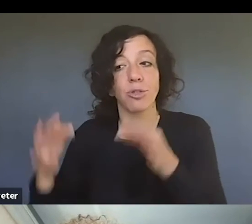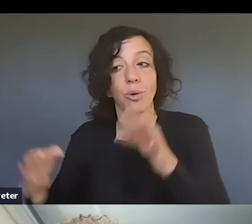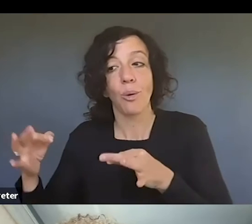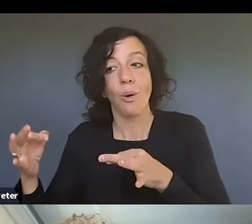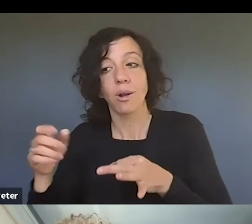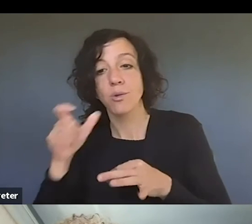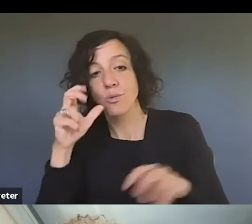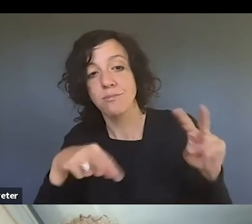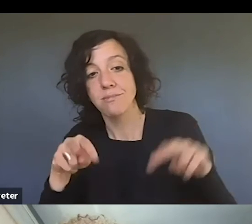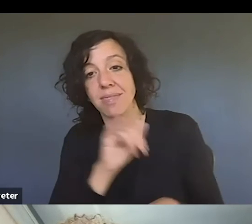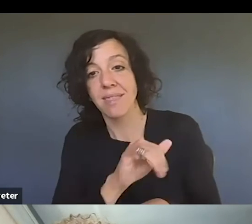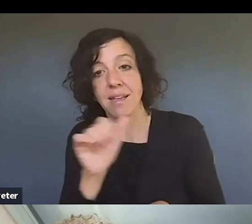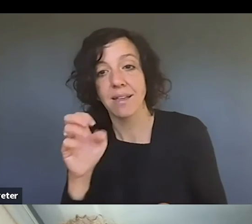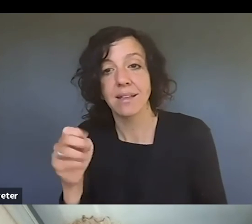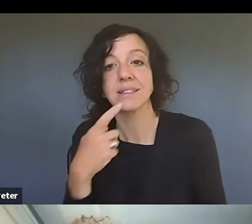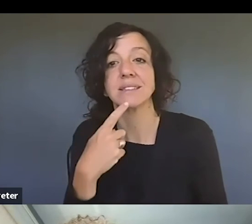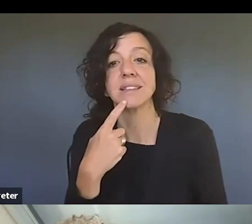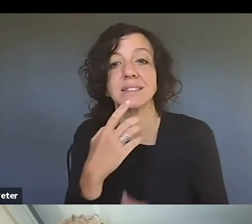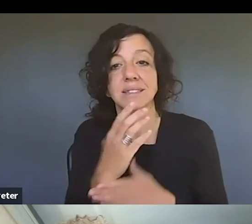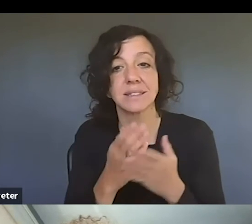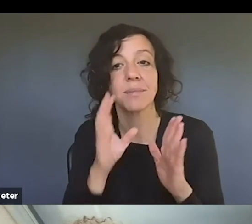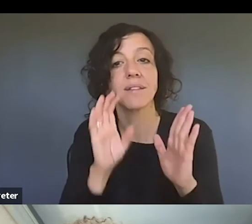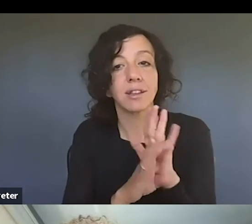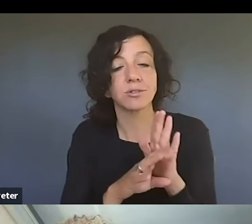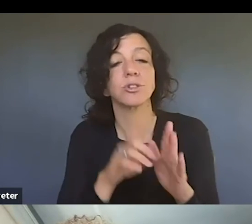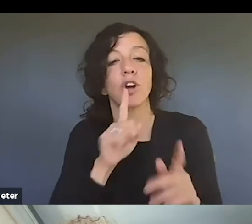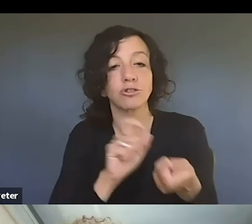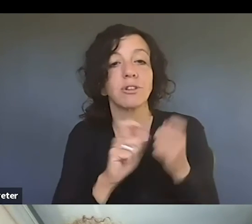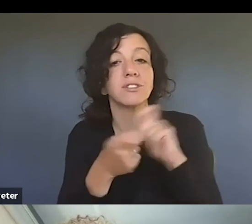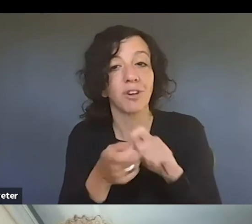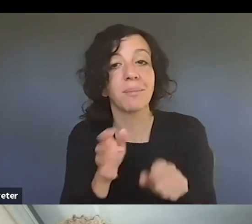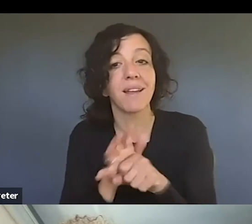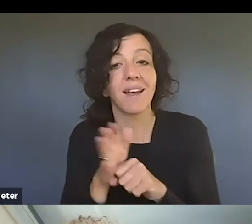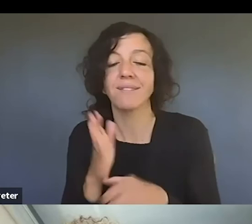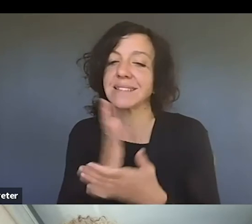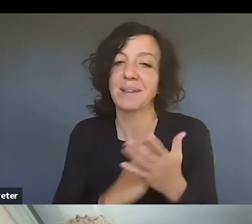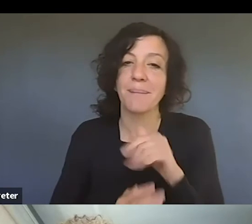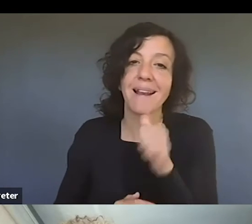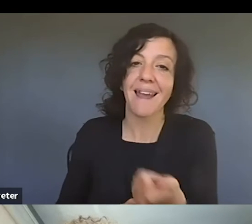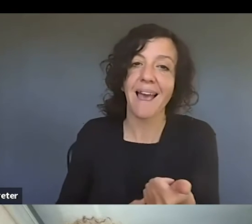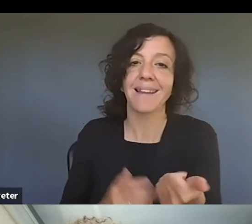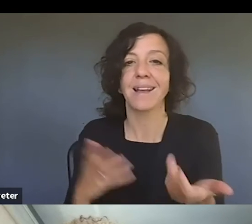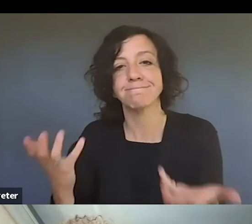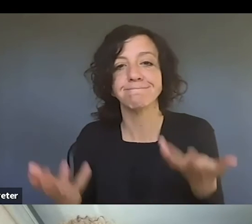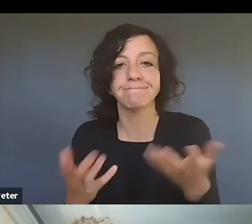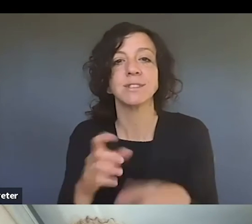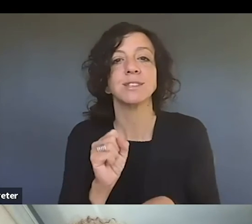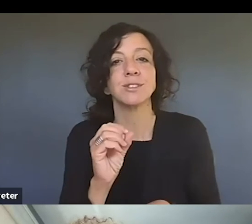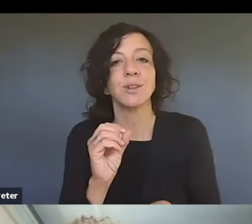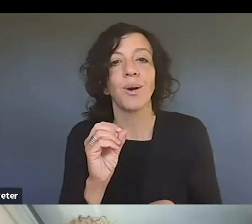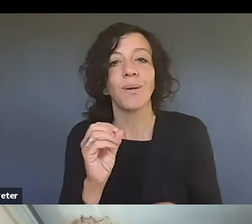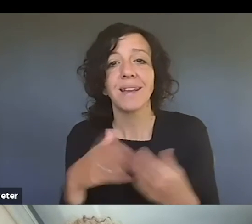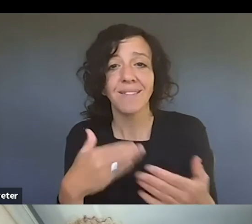said some of the images were transformed enough and some were not. So even with a single